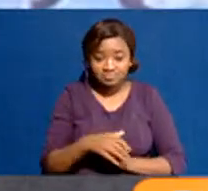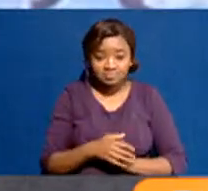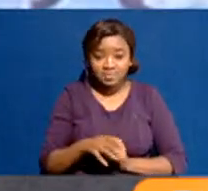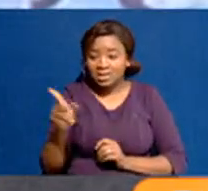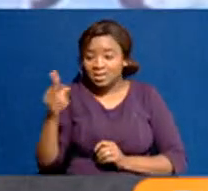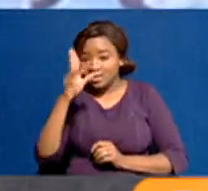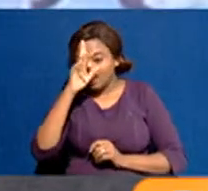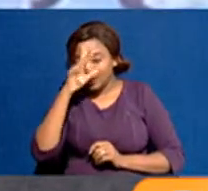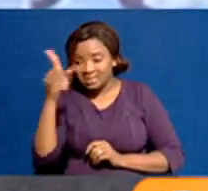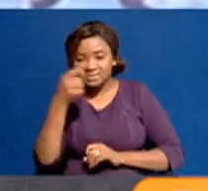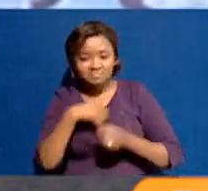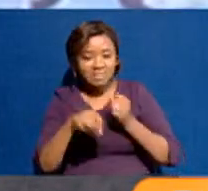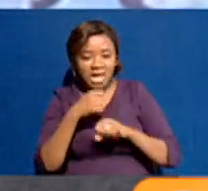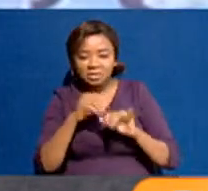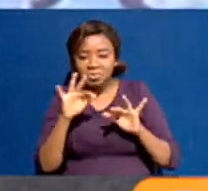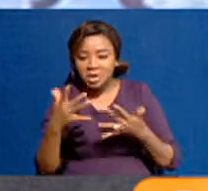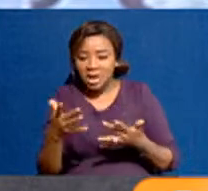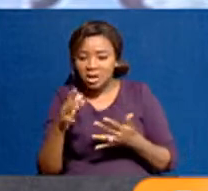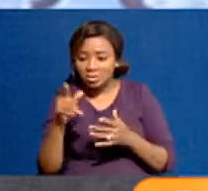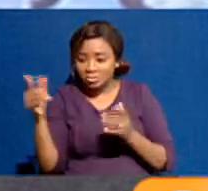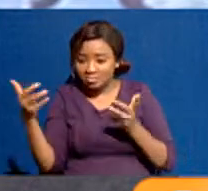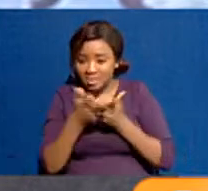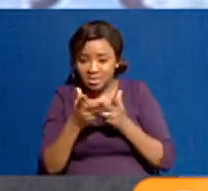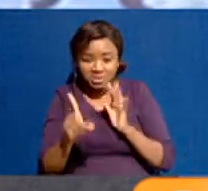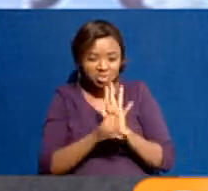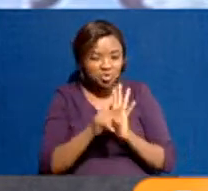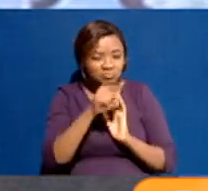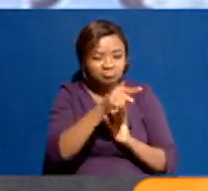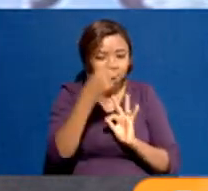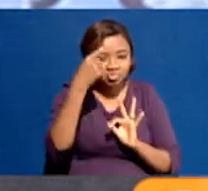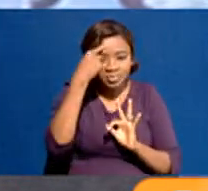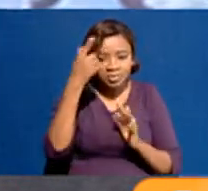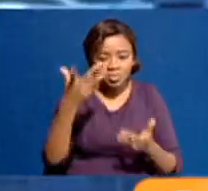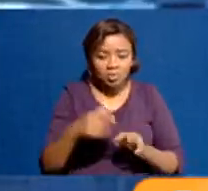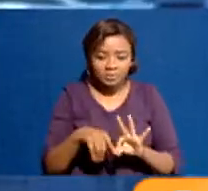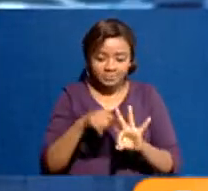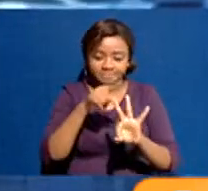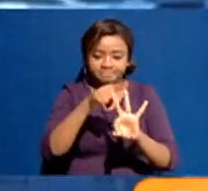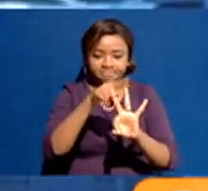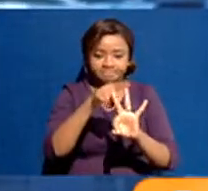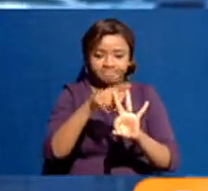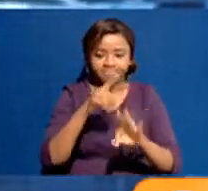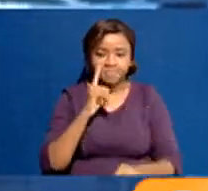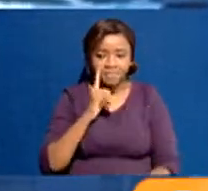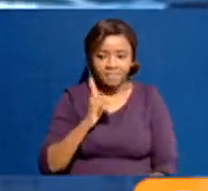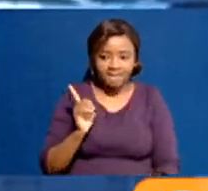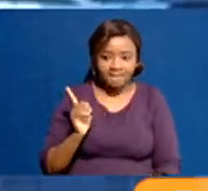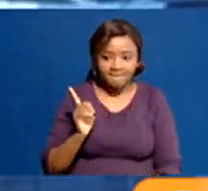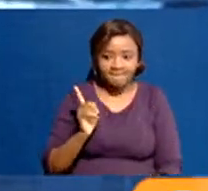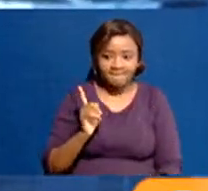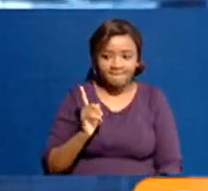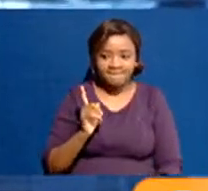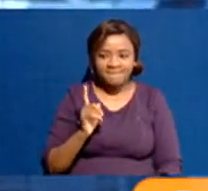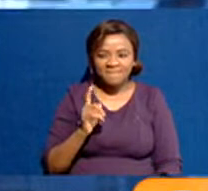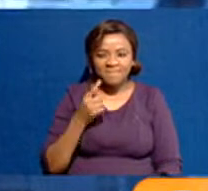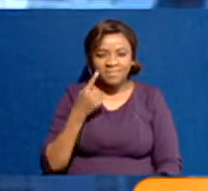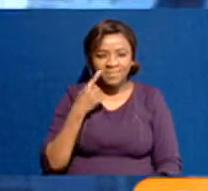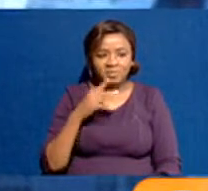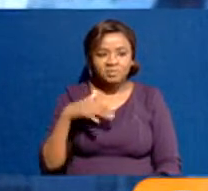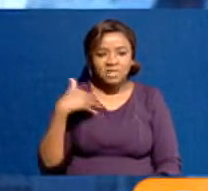police, on the other hand, was it within the law? Was it warranted? What's your take? Well, as always, our situation